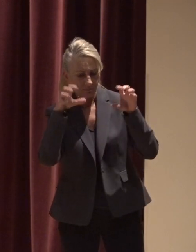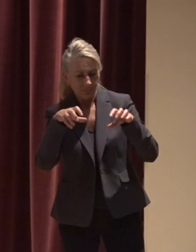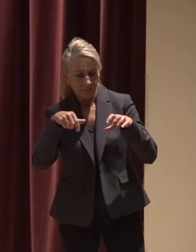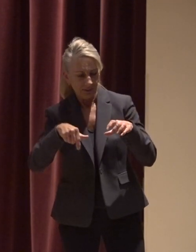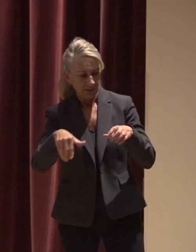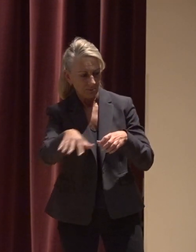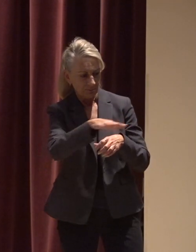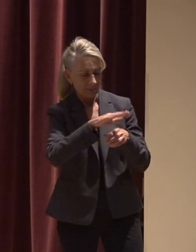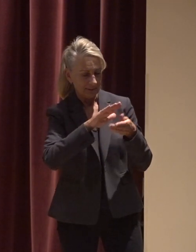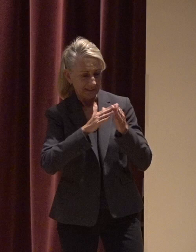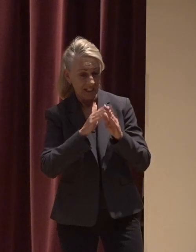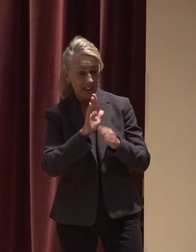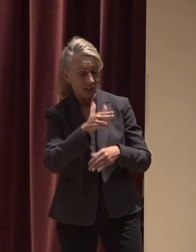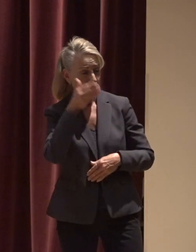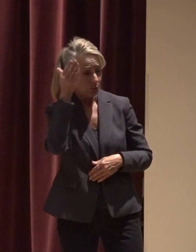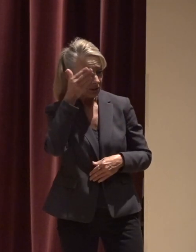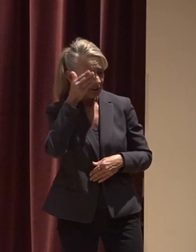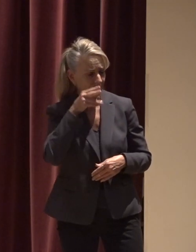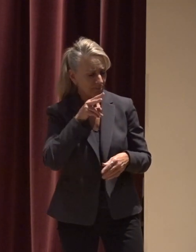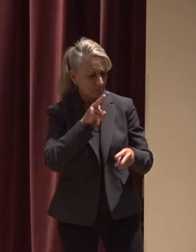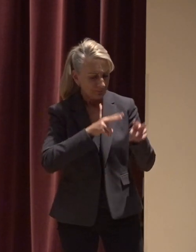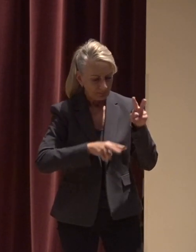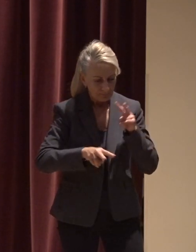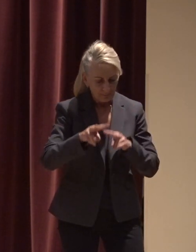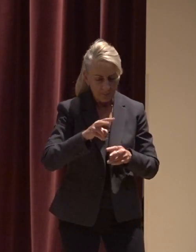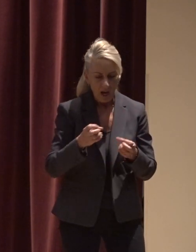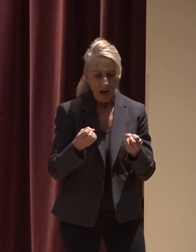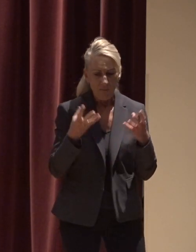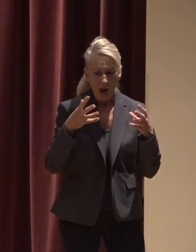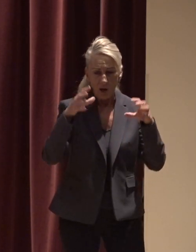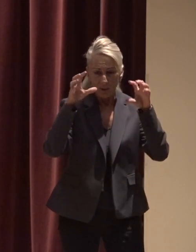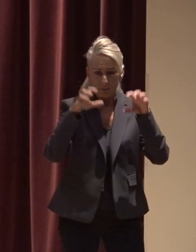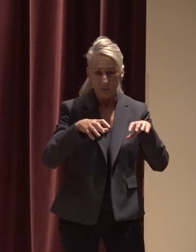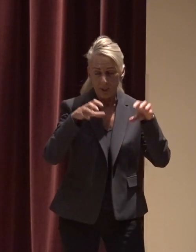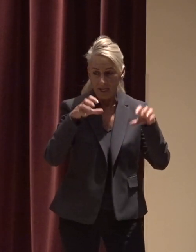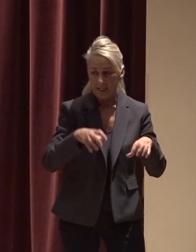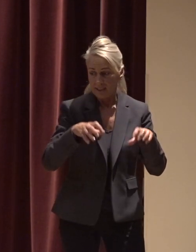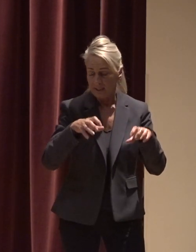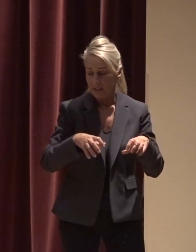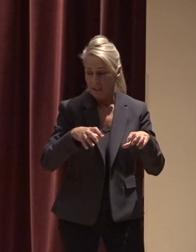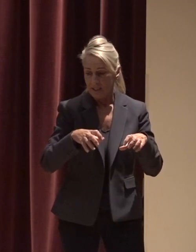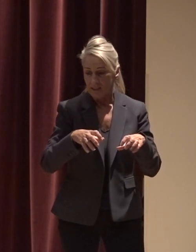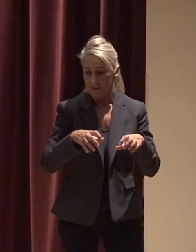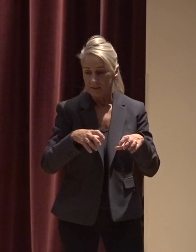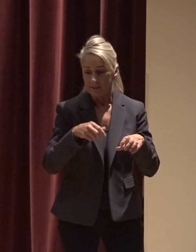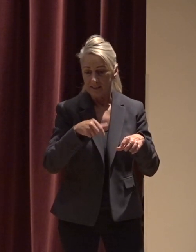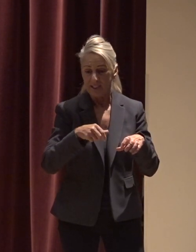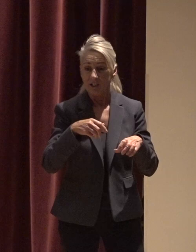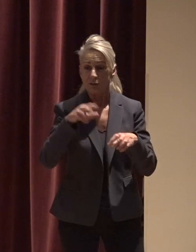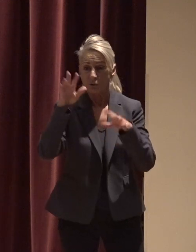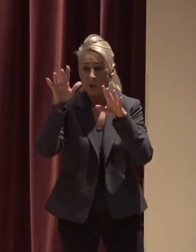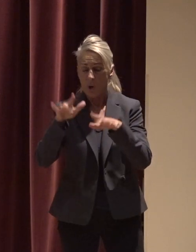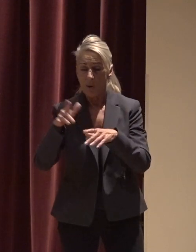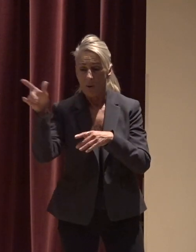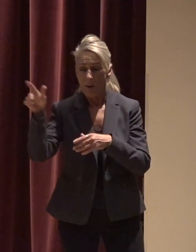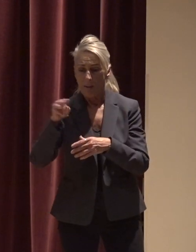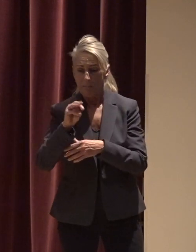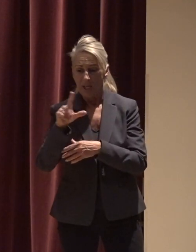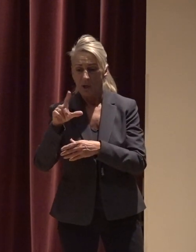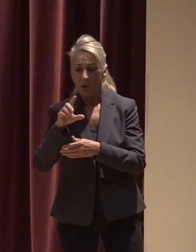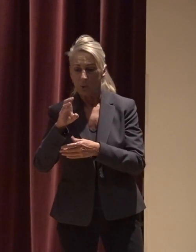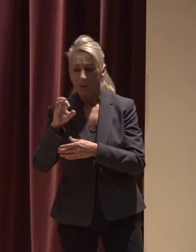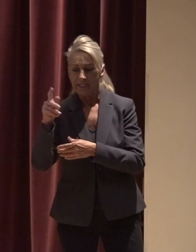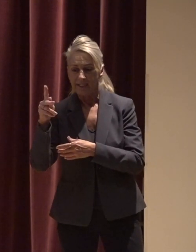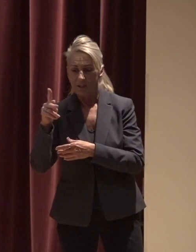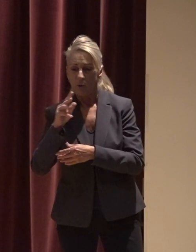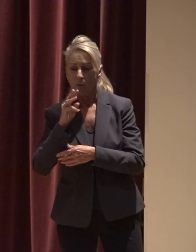his presentation explores the amount of precipitation that fall is rain and snow in the Mill Creek watershed far outside the city